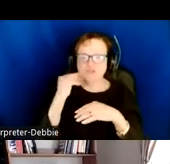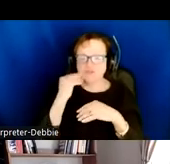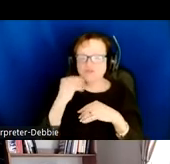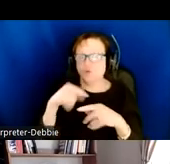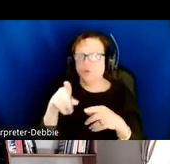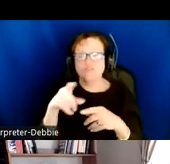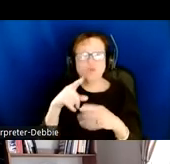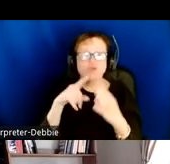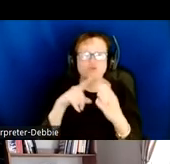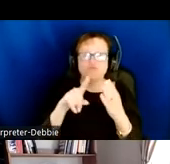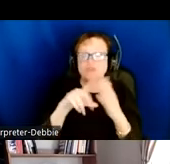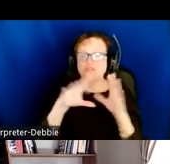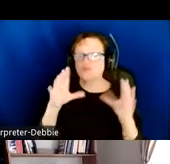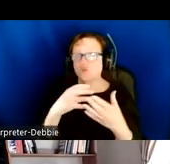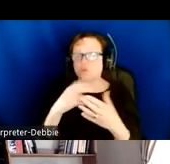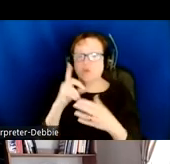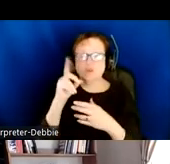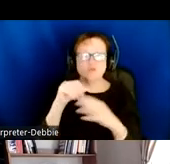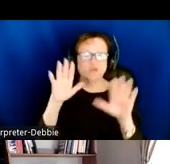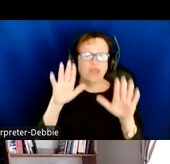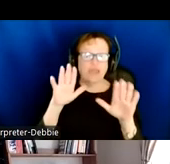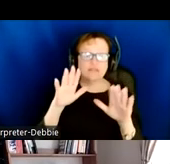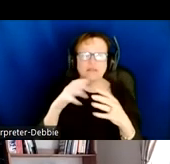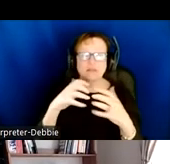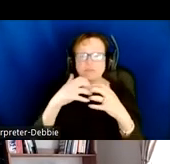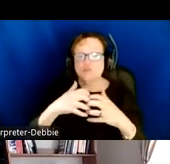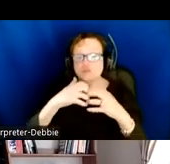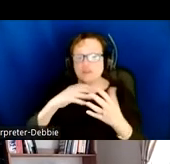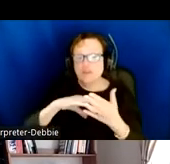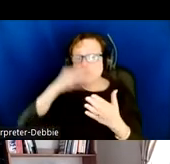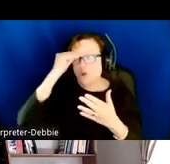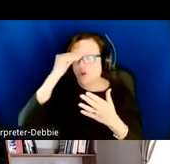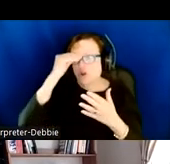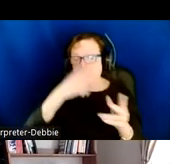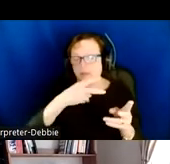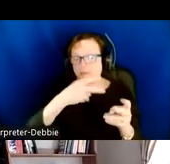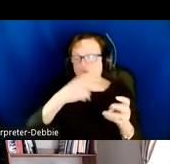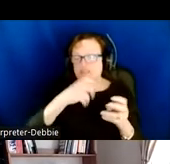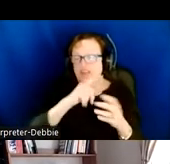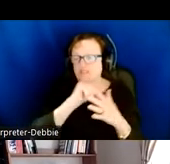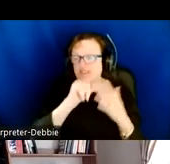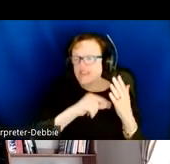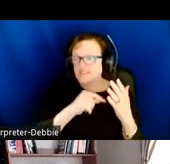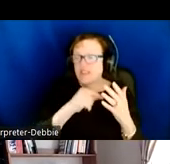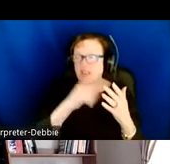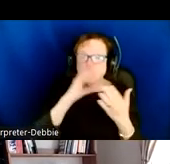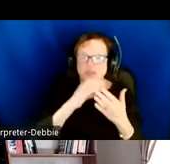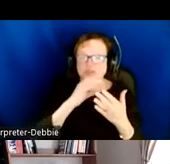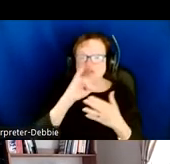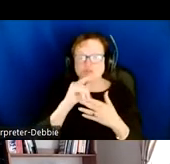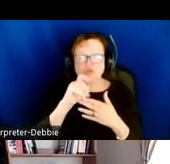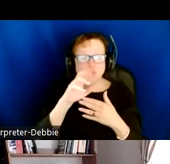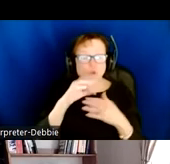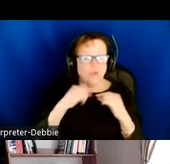group and you do some excellent machine learning that extracts details of say pictures of jewelry, and it can